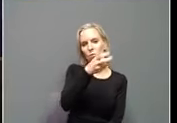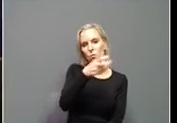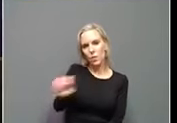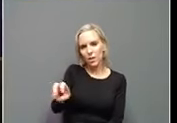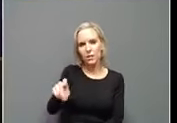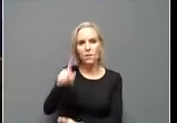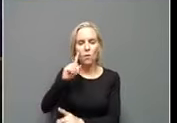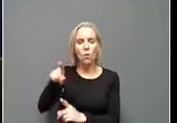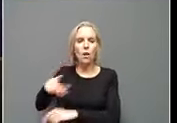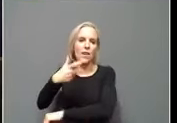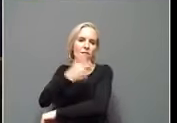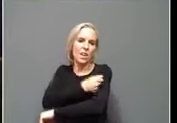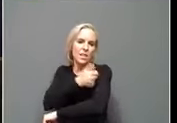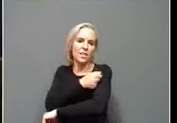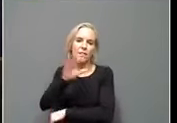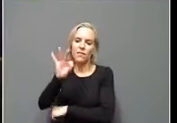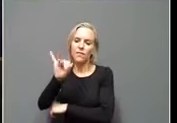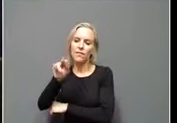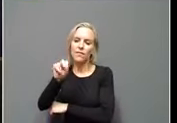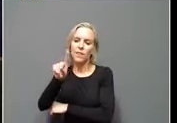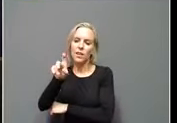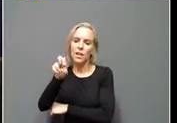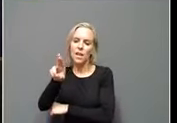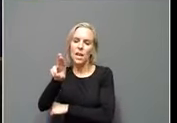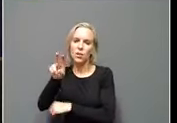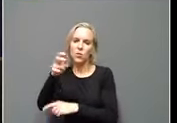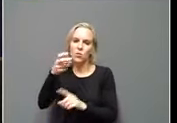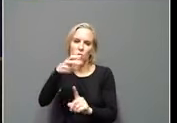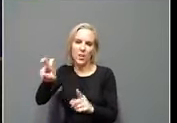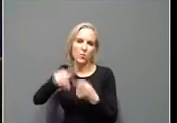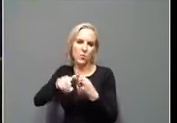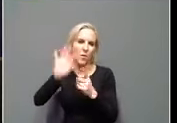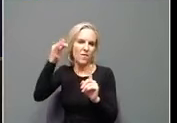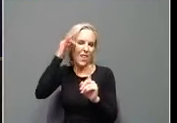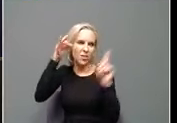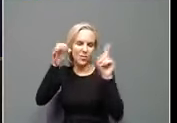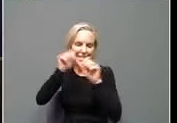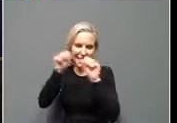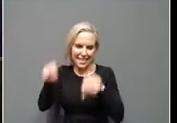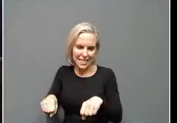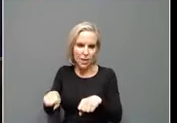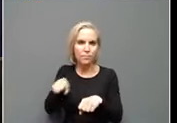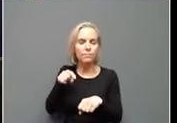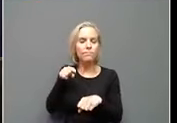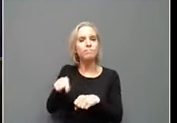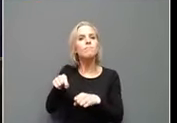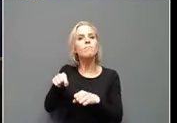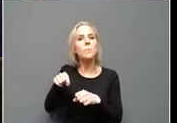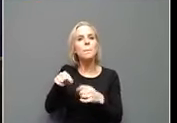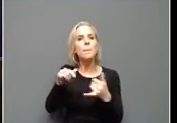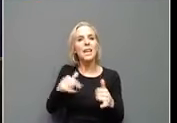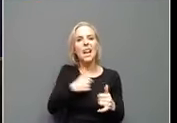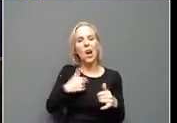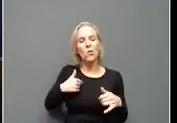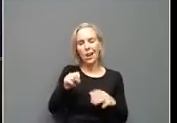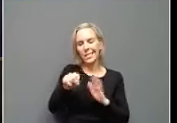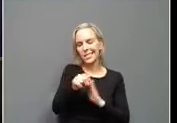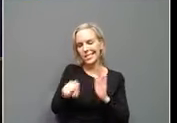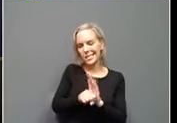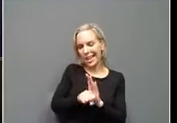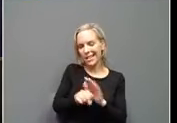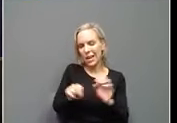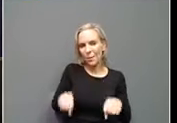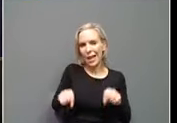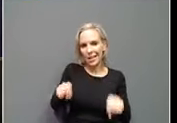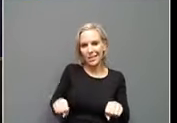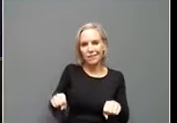starting next week to the federal system, which is now outpacing our state ability just from an IT aspect and can